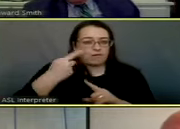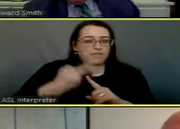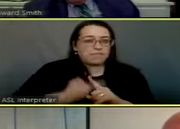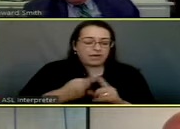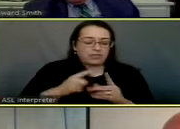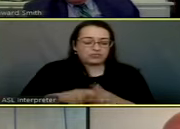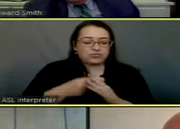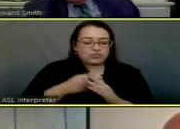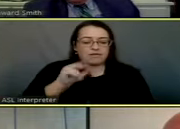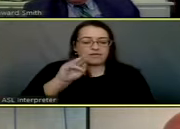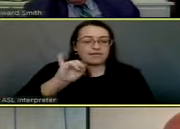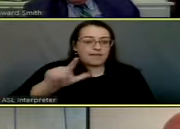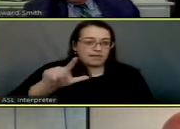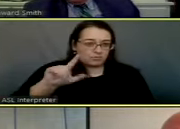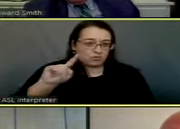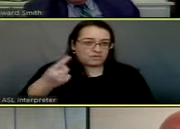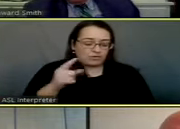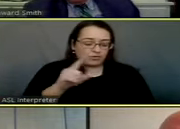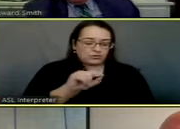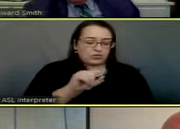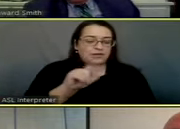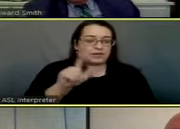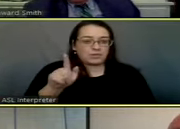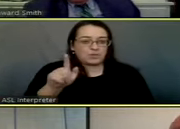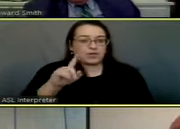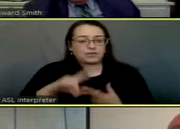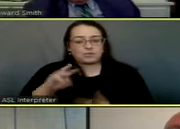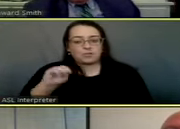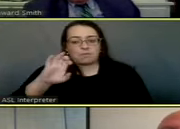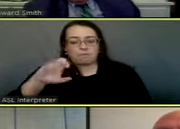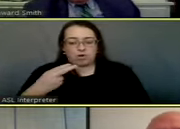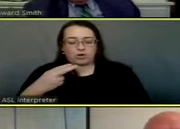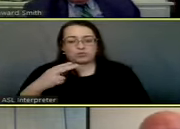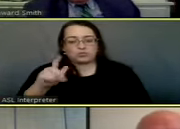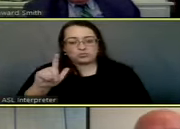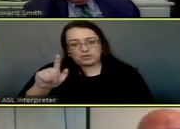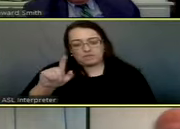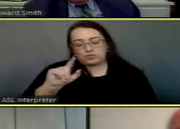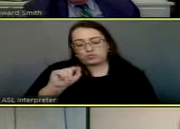starting April 1st, 2021 to March 31st, 2022.